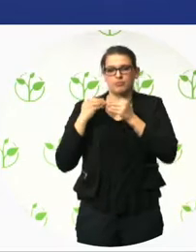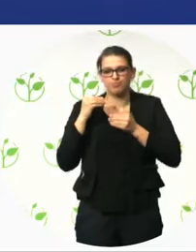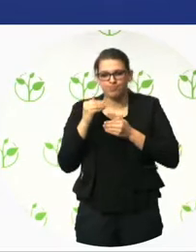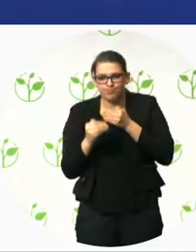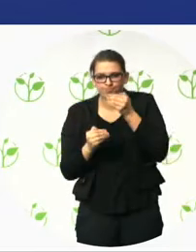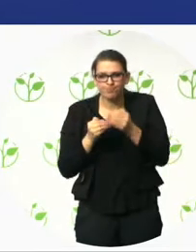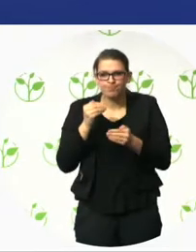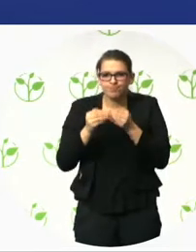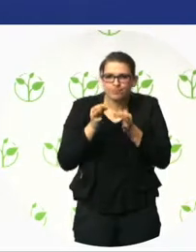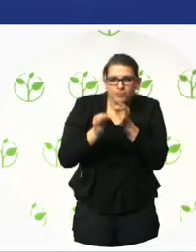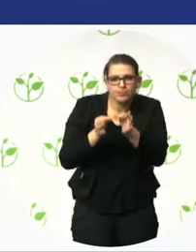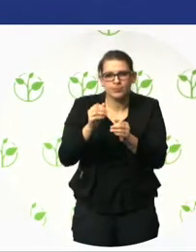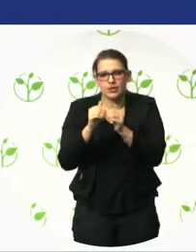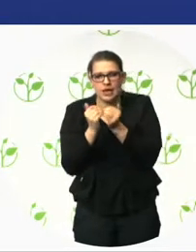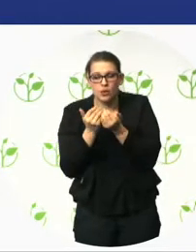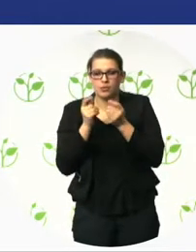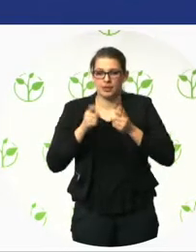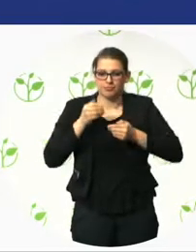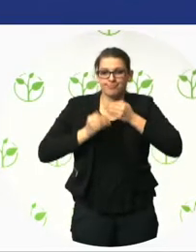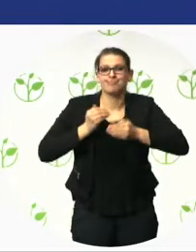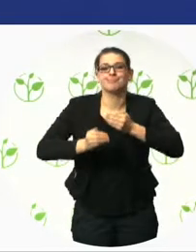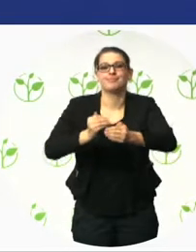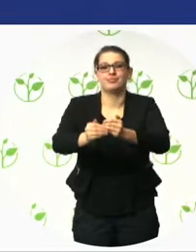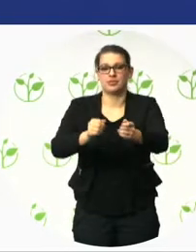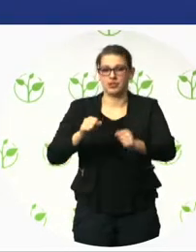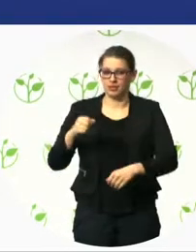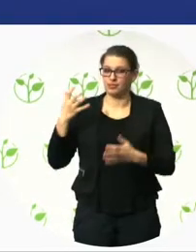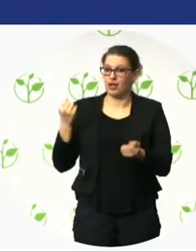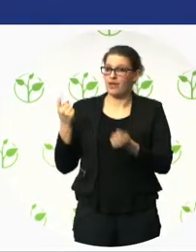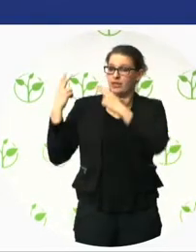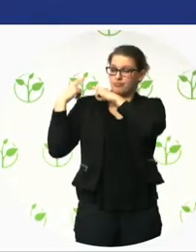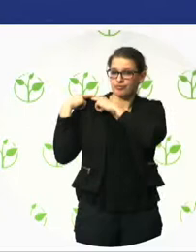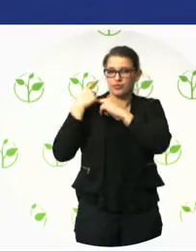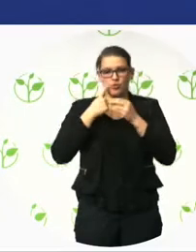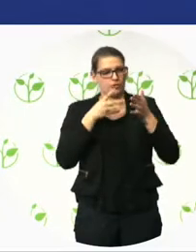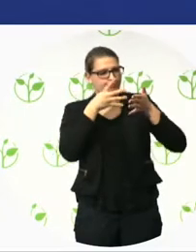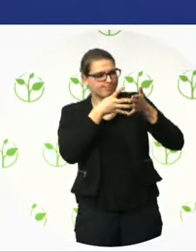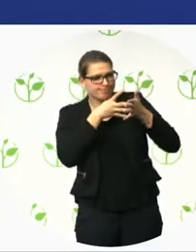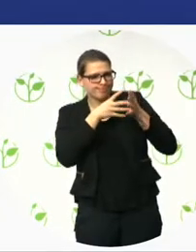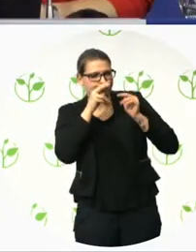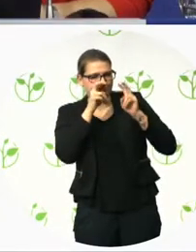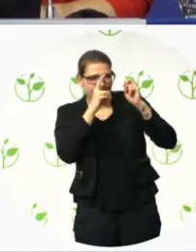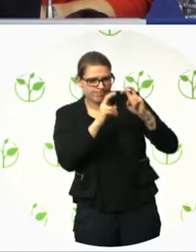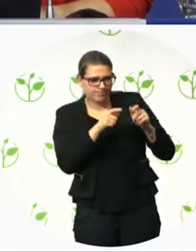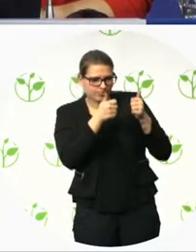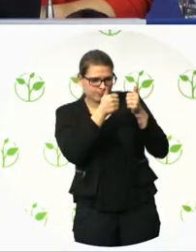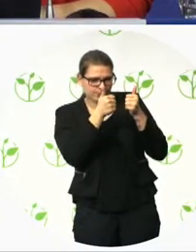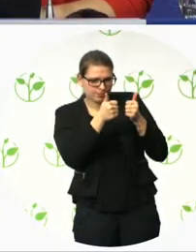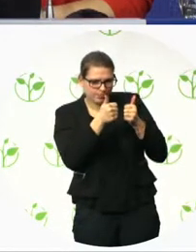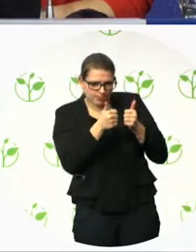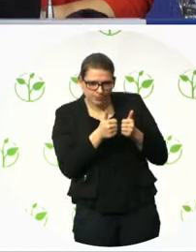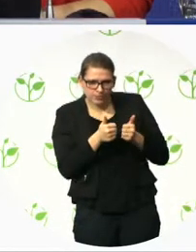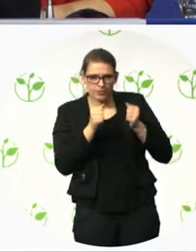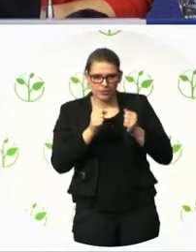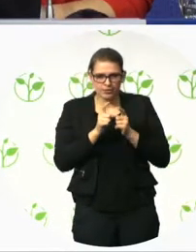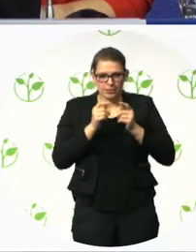all, they have to monitor it. They have to monitor it every single year through the annual reports from all the stakeholders